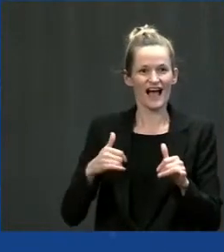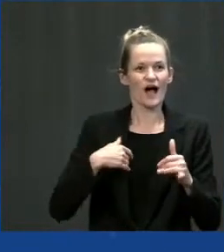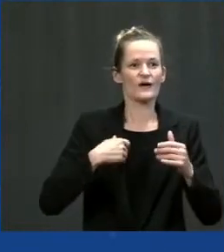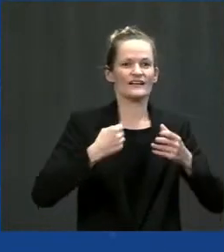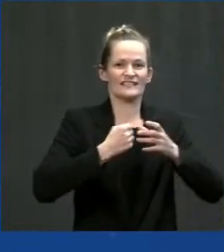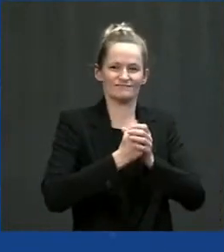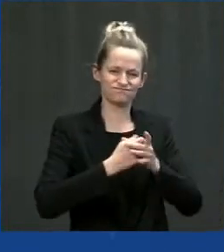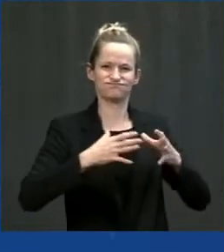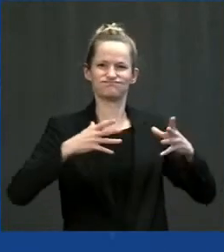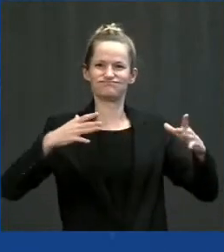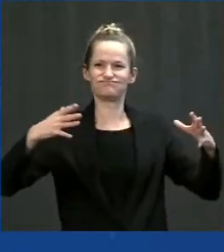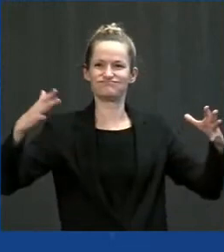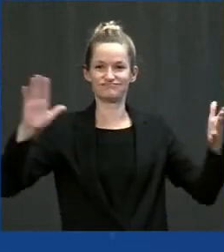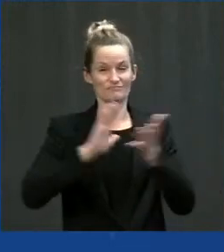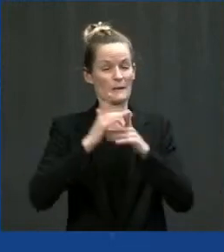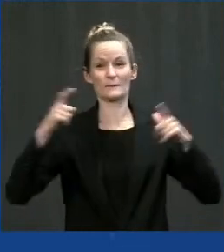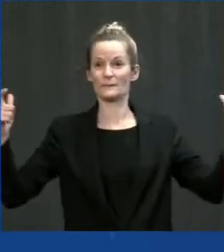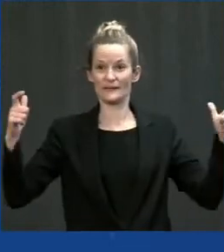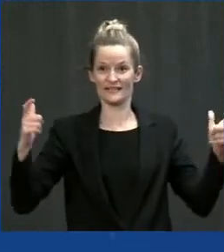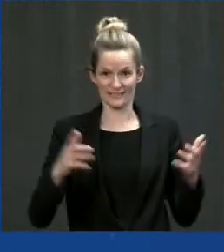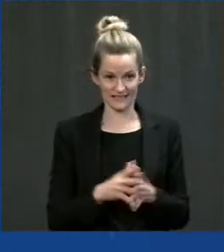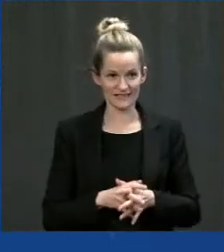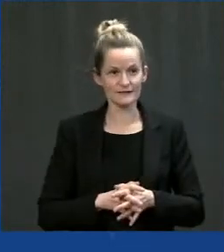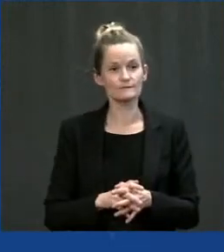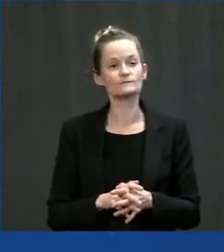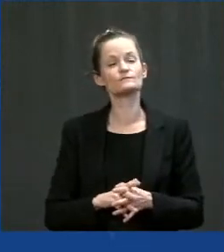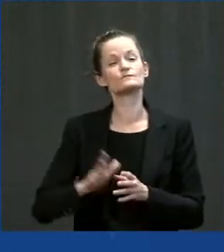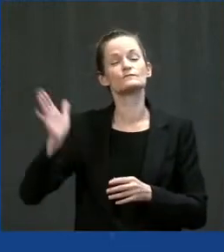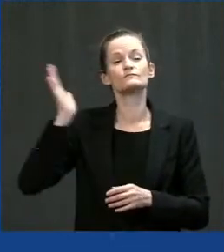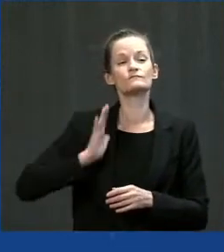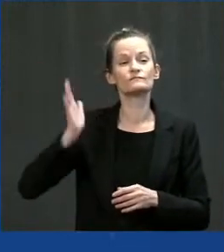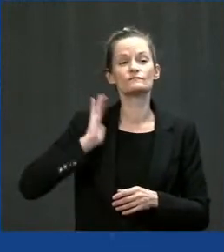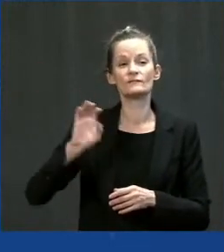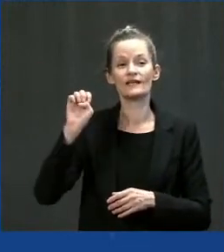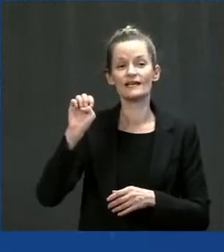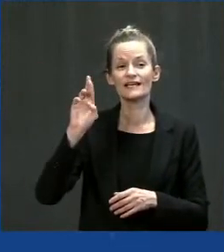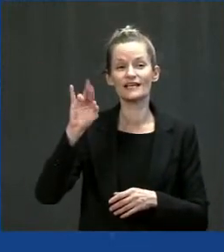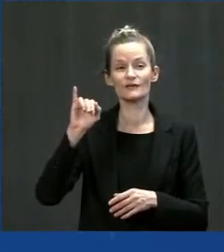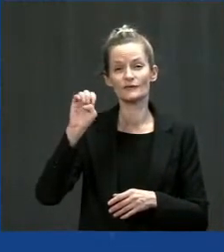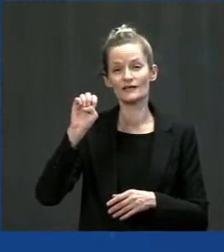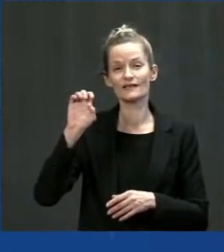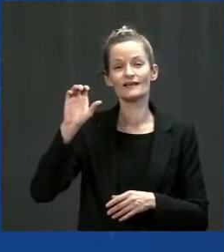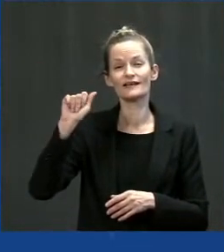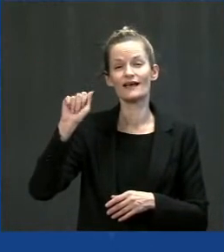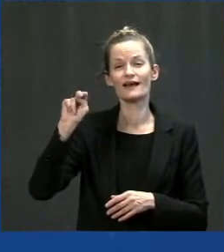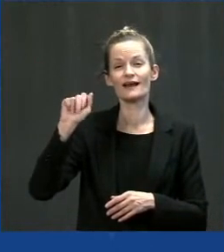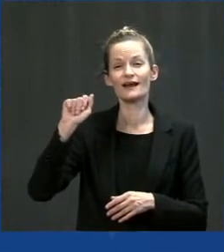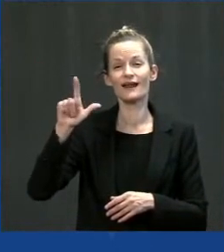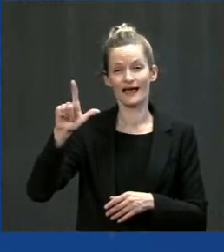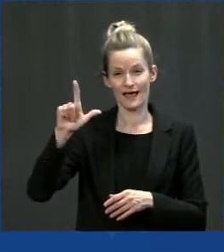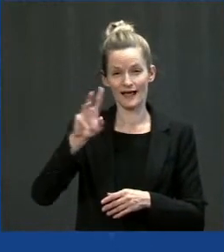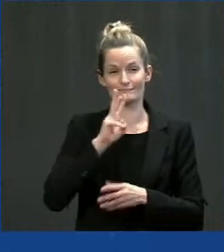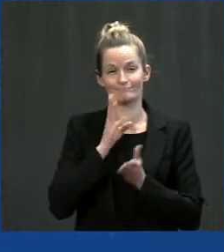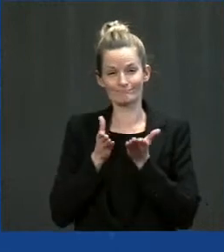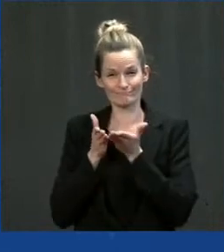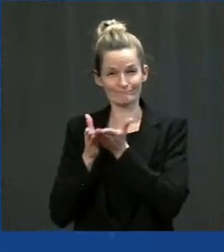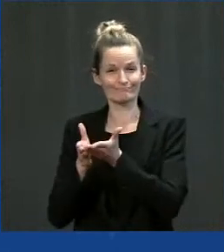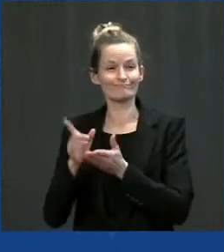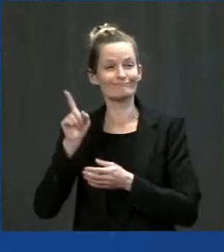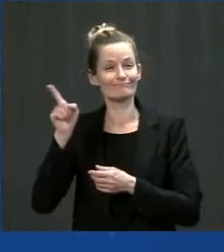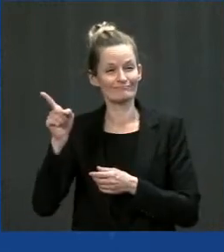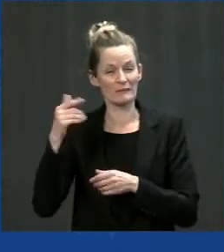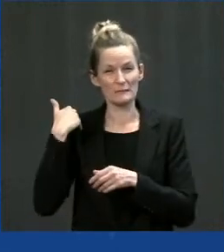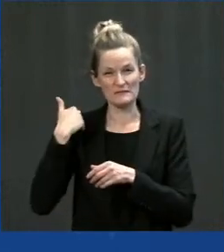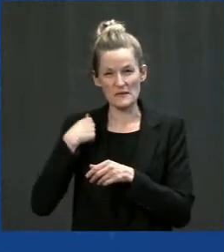we started off with, you know, the Erie Canal. We started off with moving people west. We started off the Intercontinental Railroad